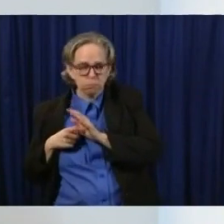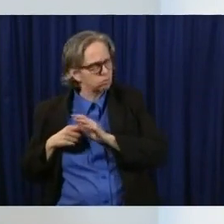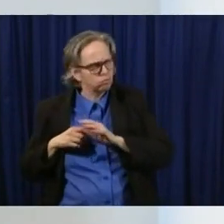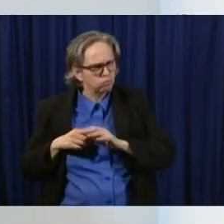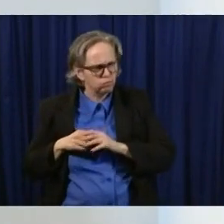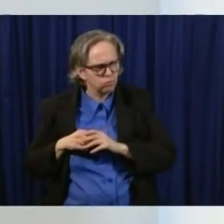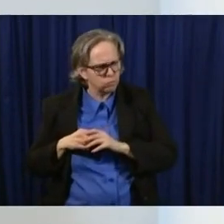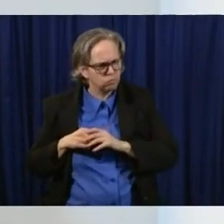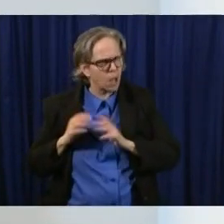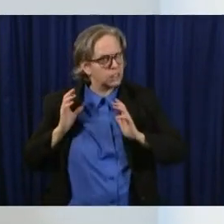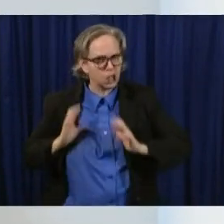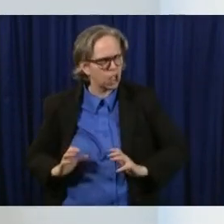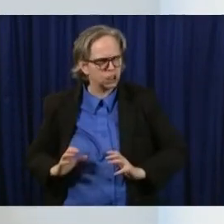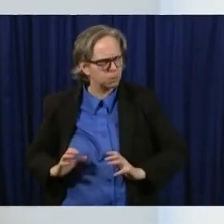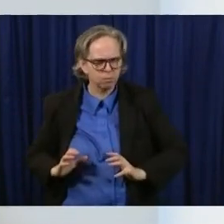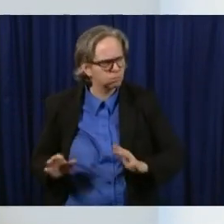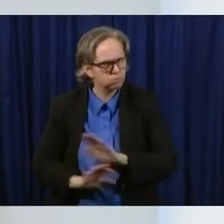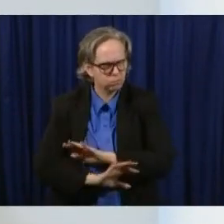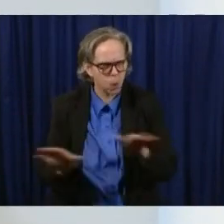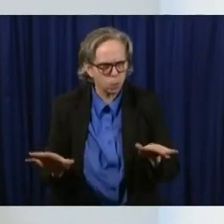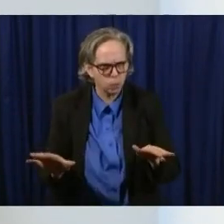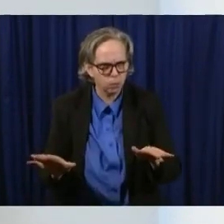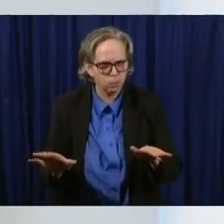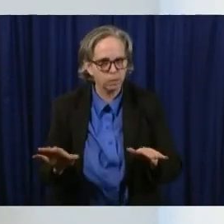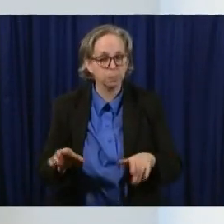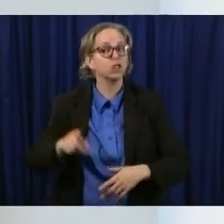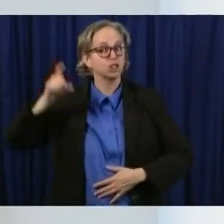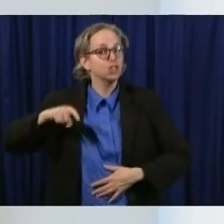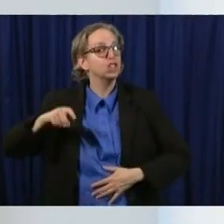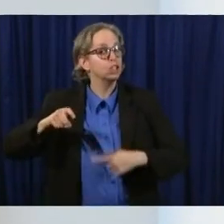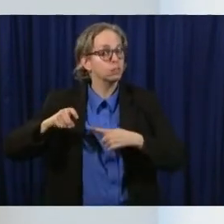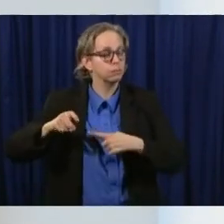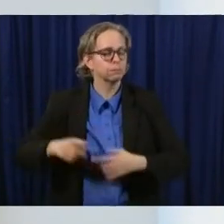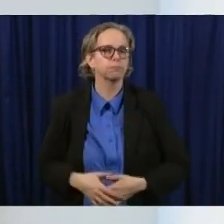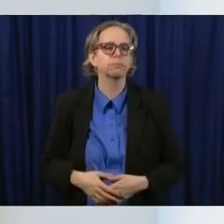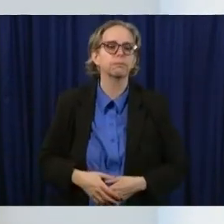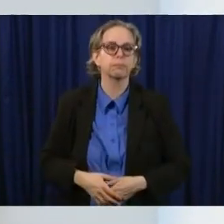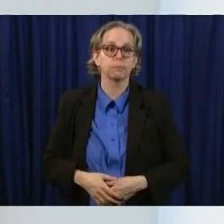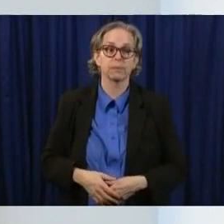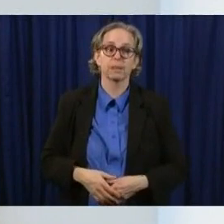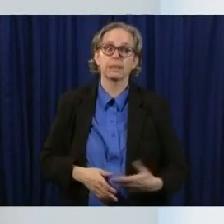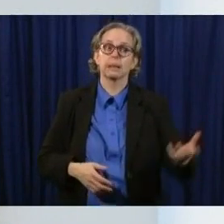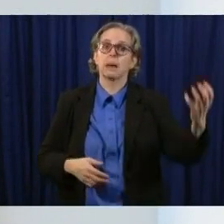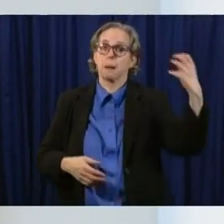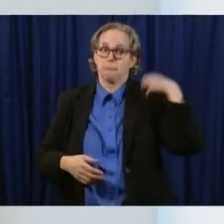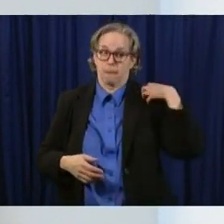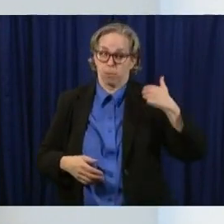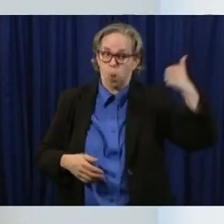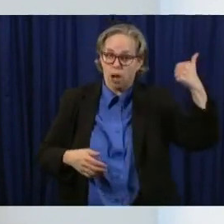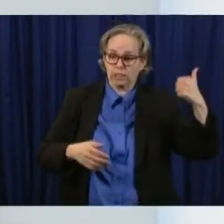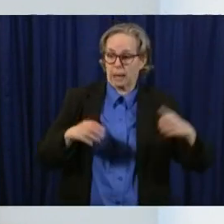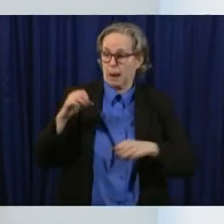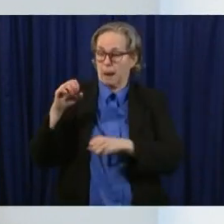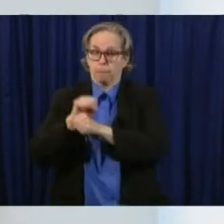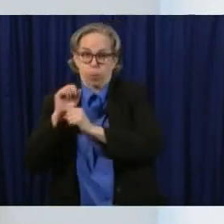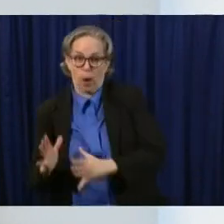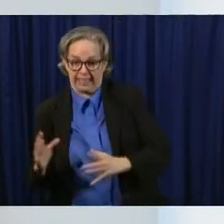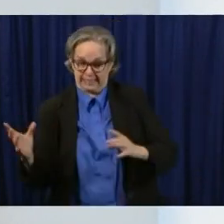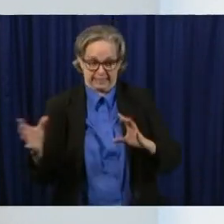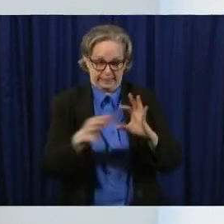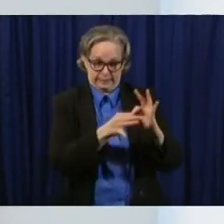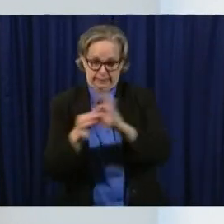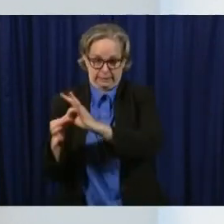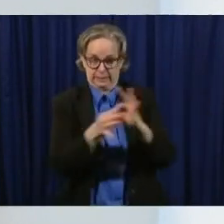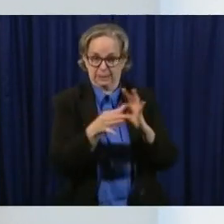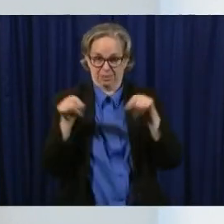store so let's now move on to employers and employees and I'll go slow through this